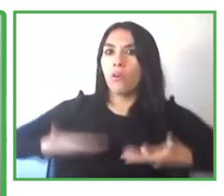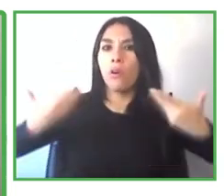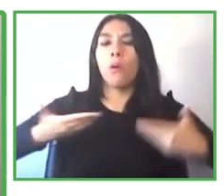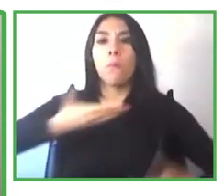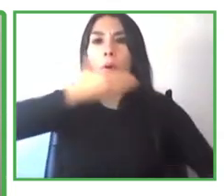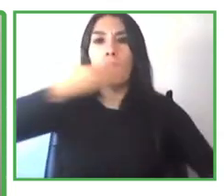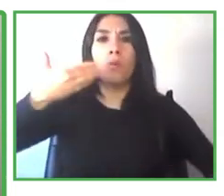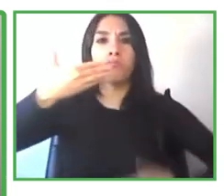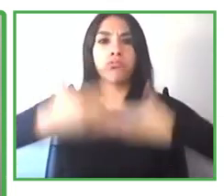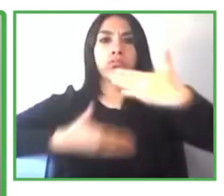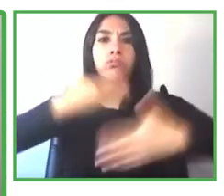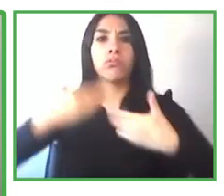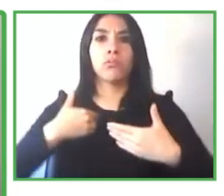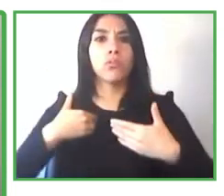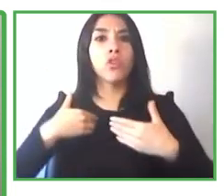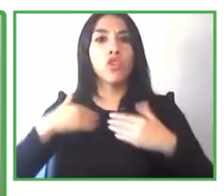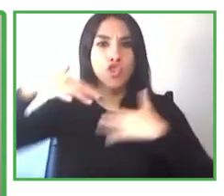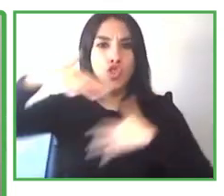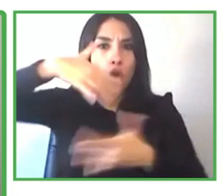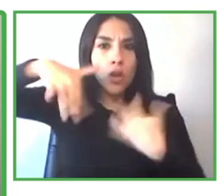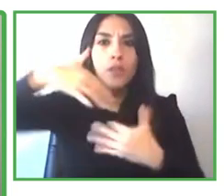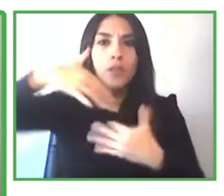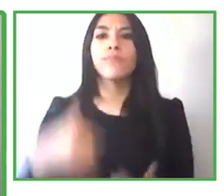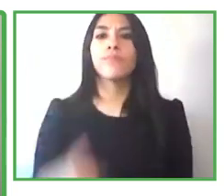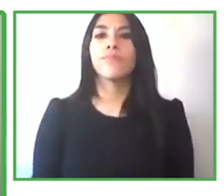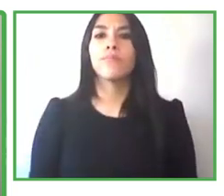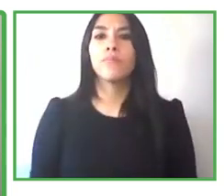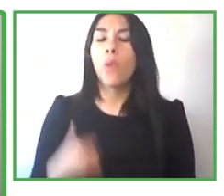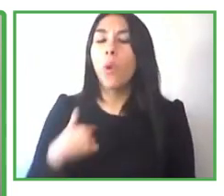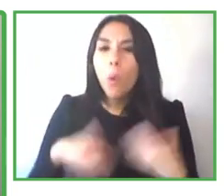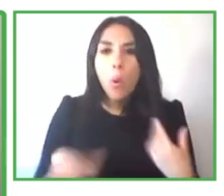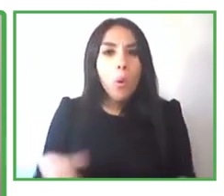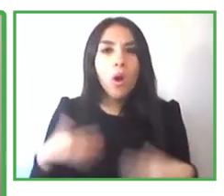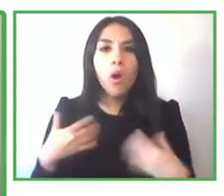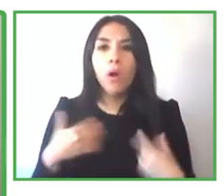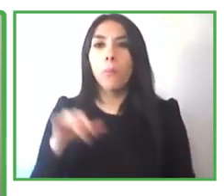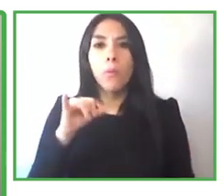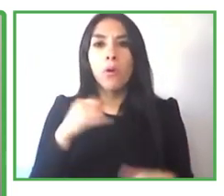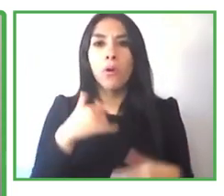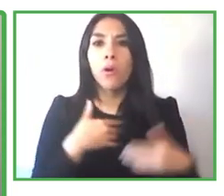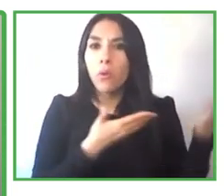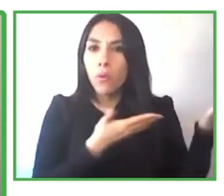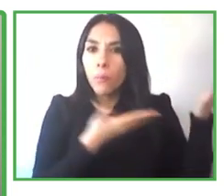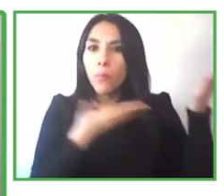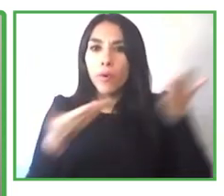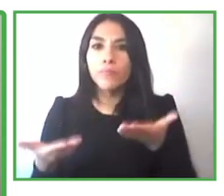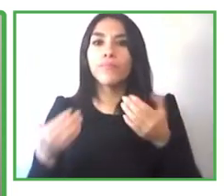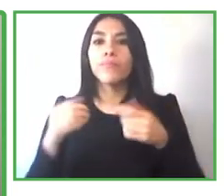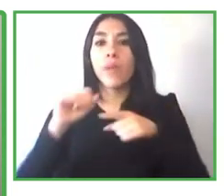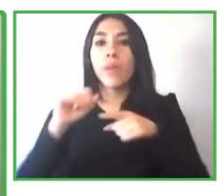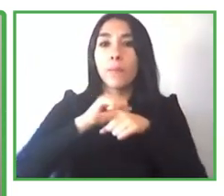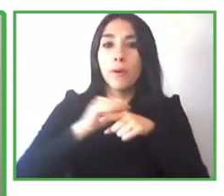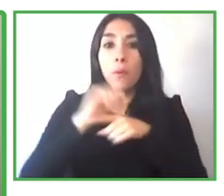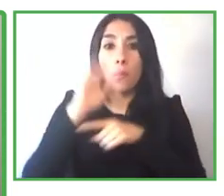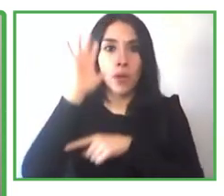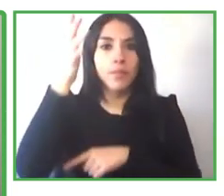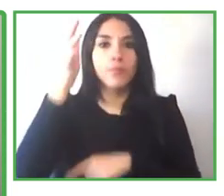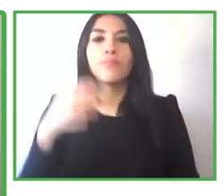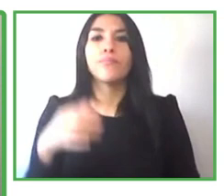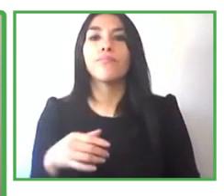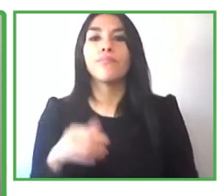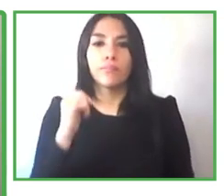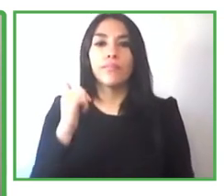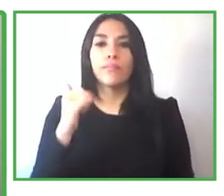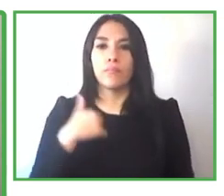is that right yeah i was invited back to um do an internship in ey um at the end of my